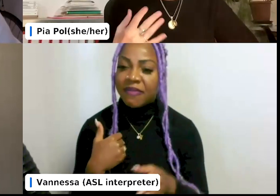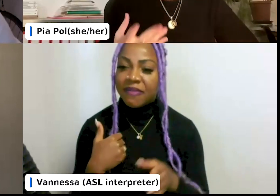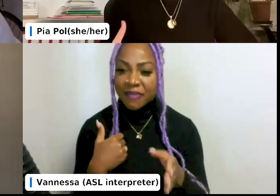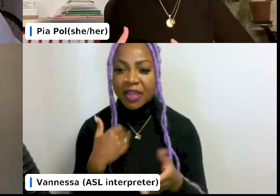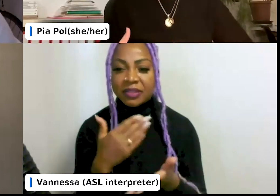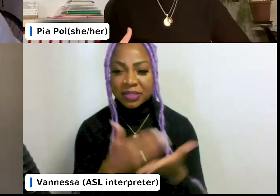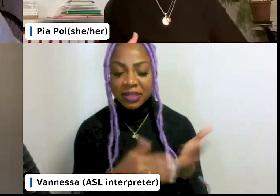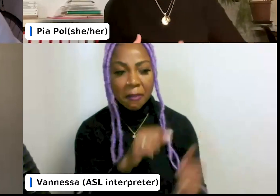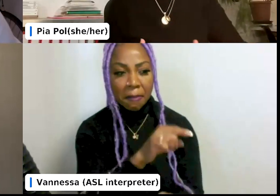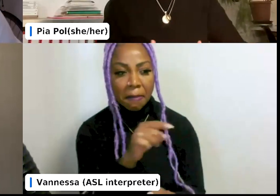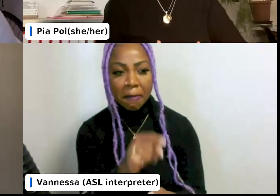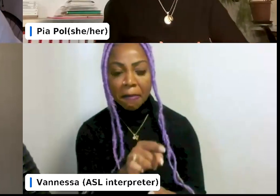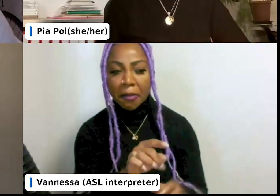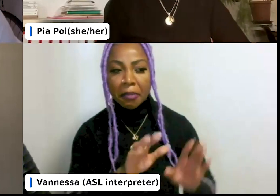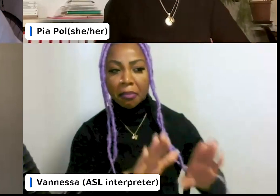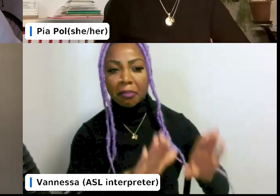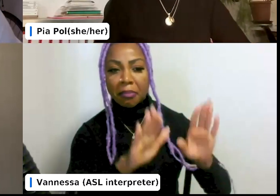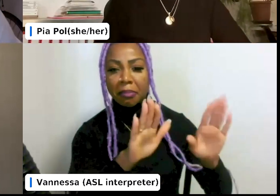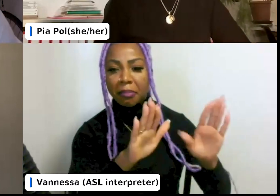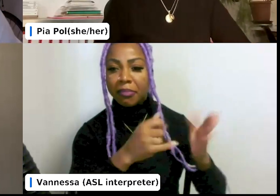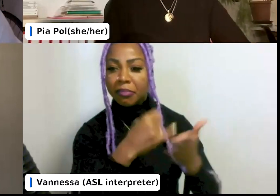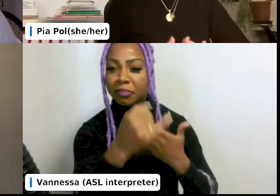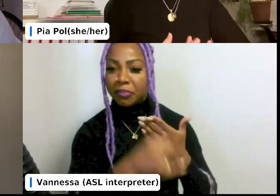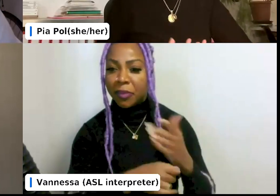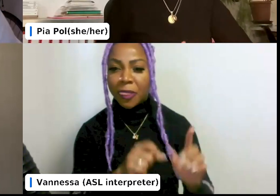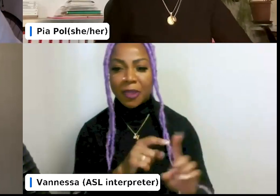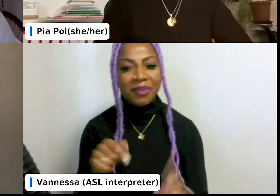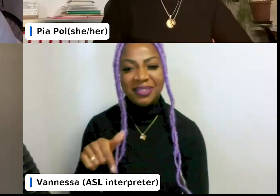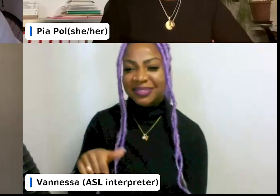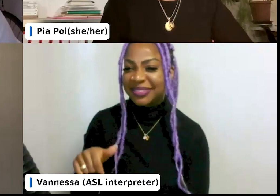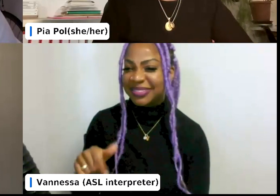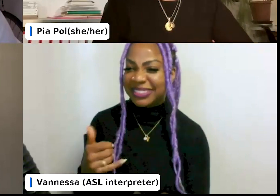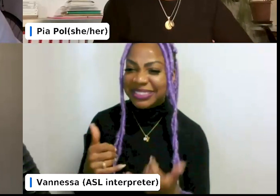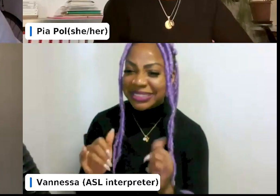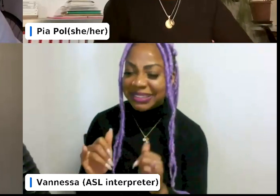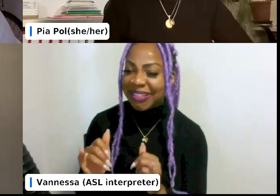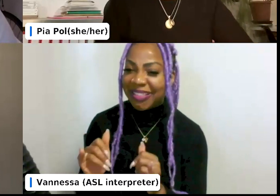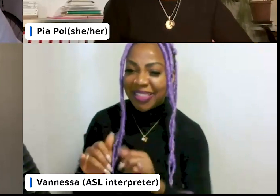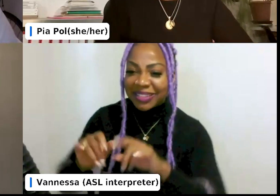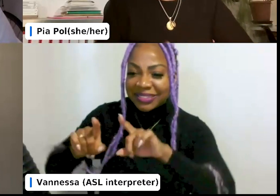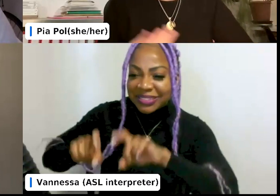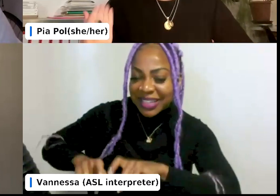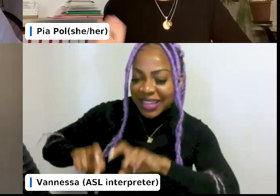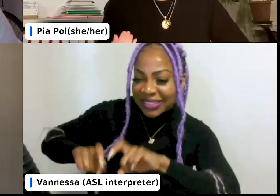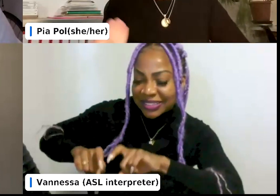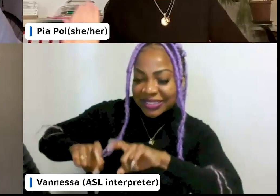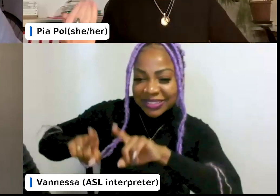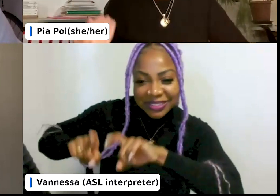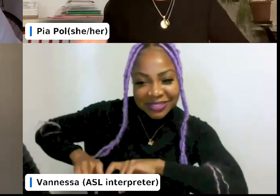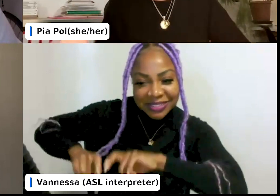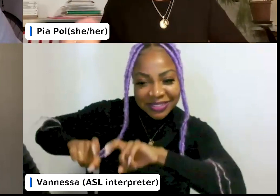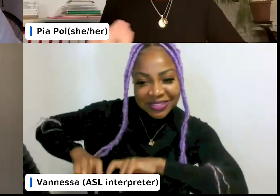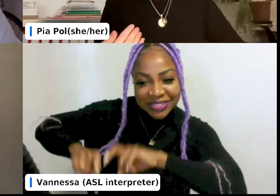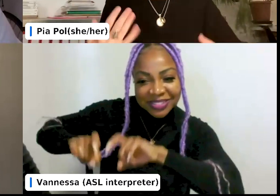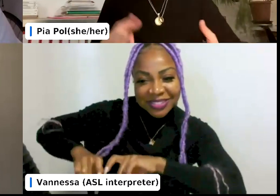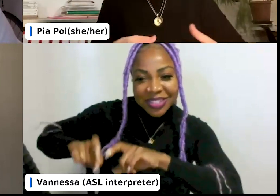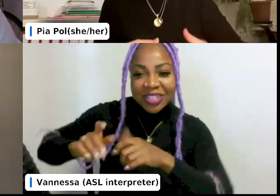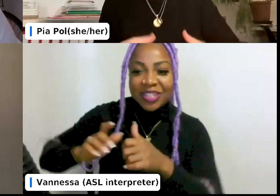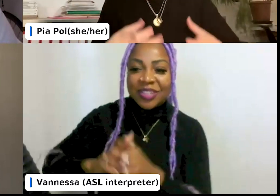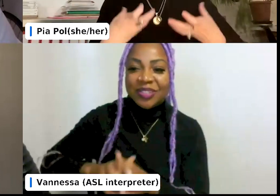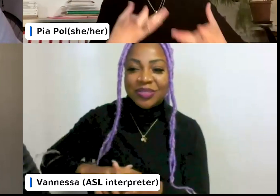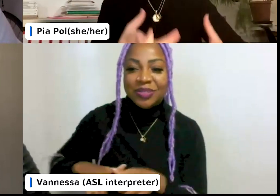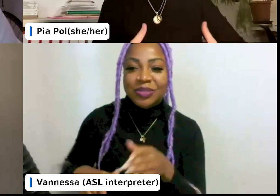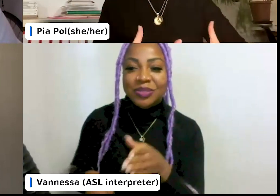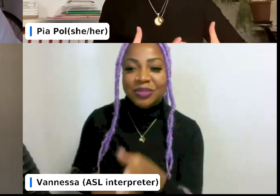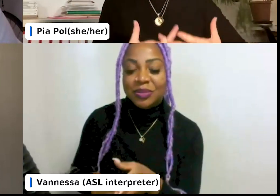out there, but for us, it's still, um, a little baby that needs to be fed and, uh, comes a little bit to the side of our